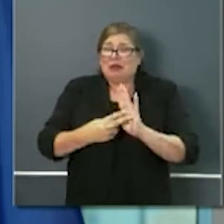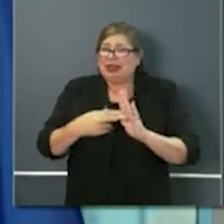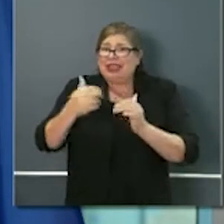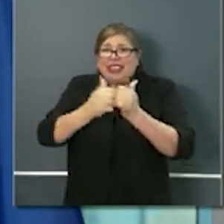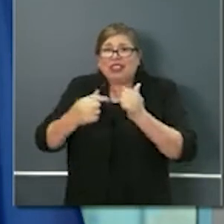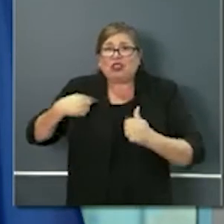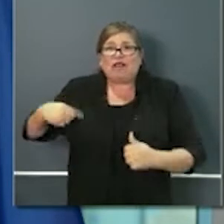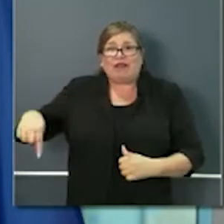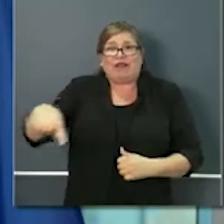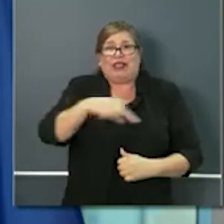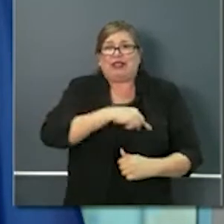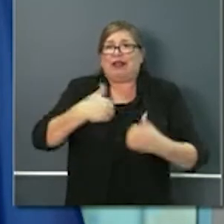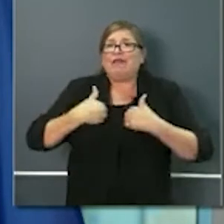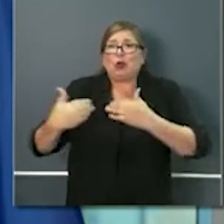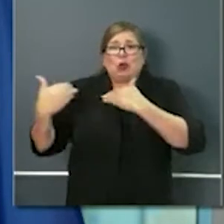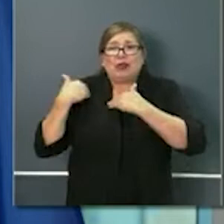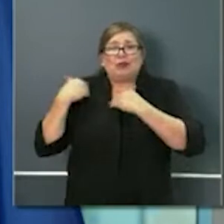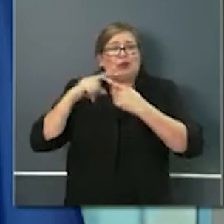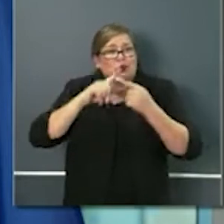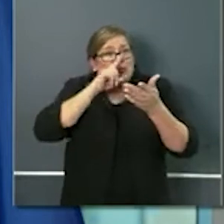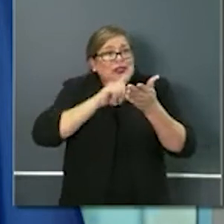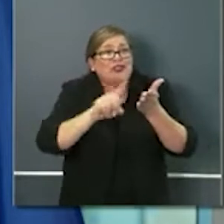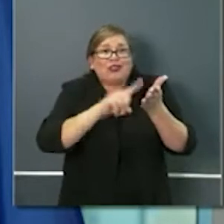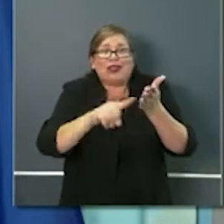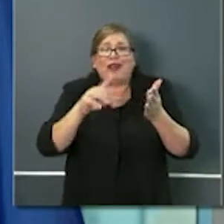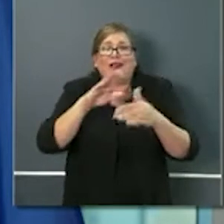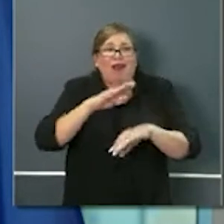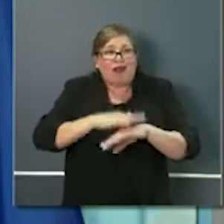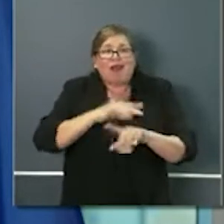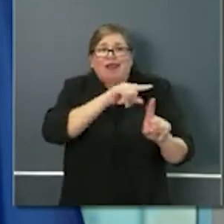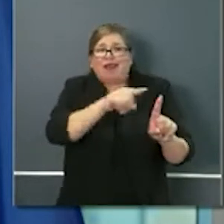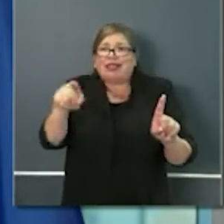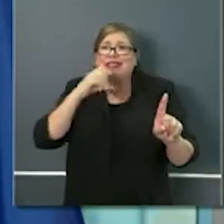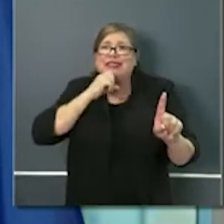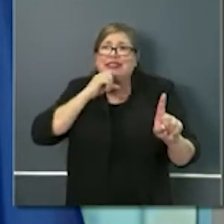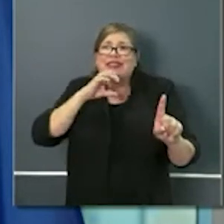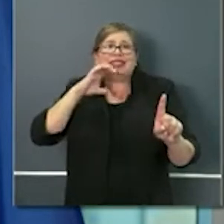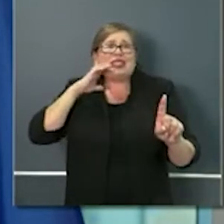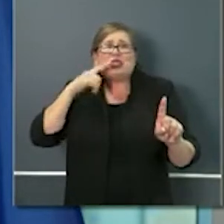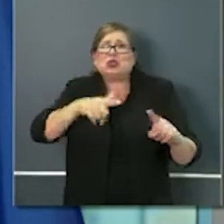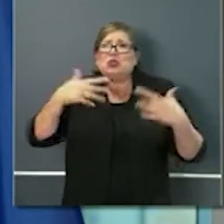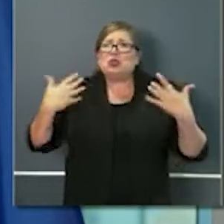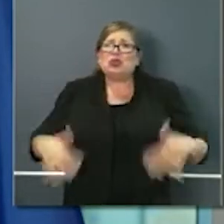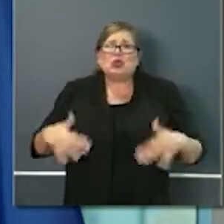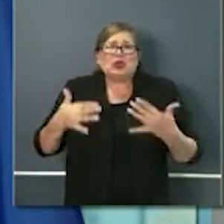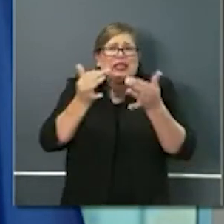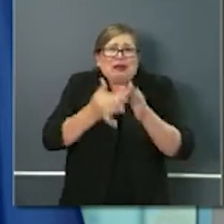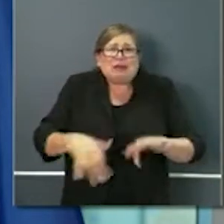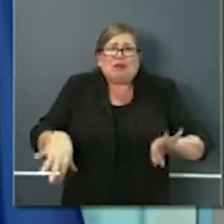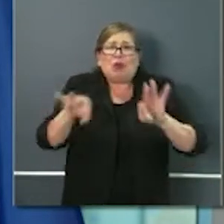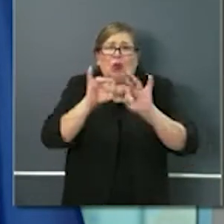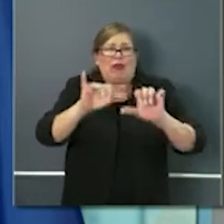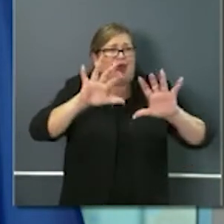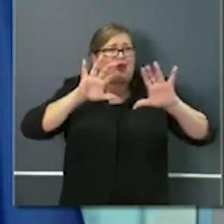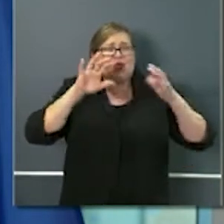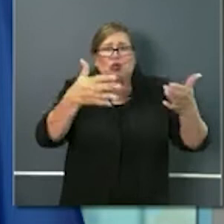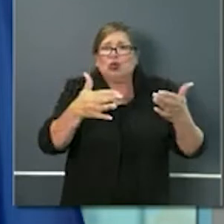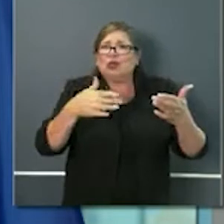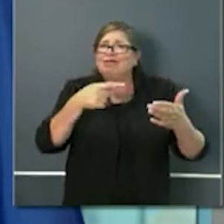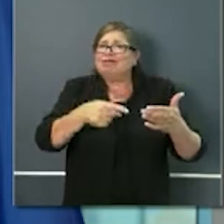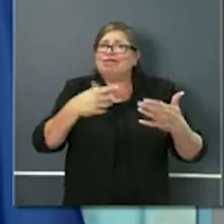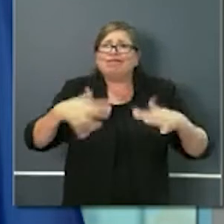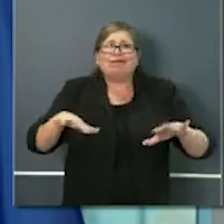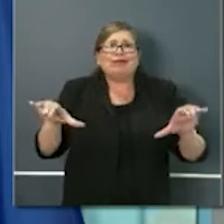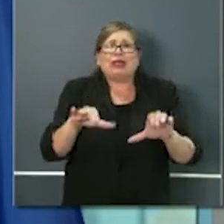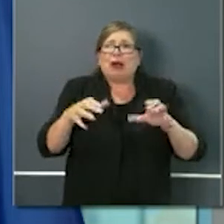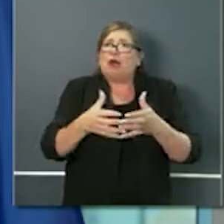to check in on the greatest generation people have brought us the world's most vibrant middle class and and obviously have done